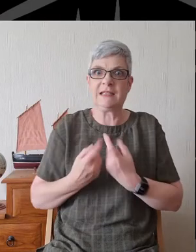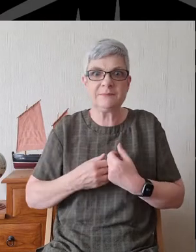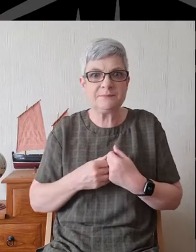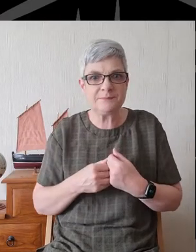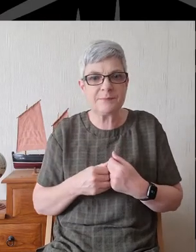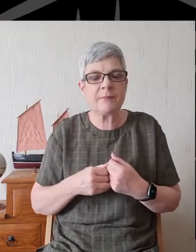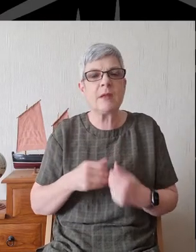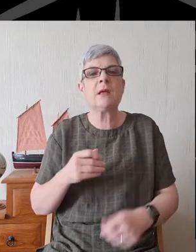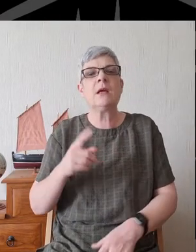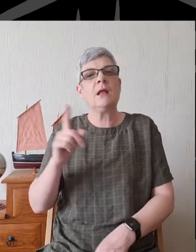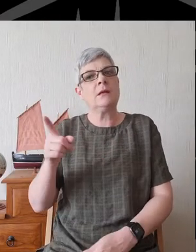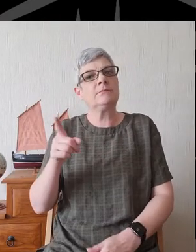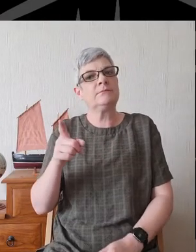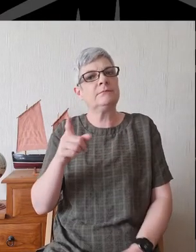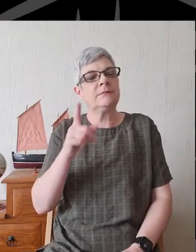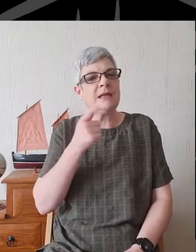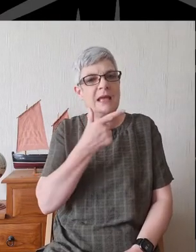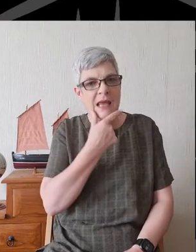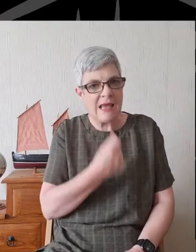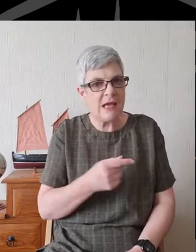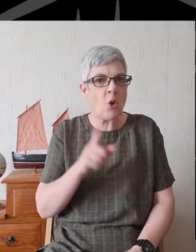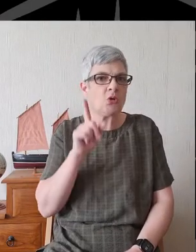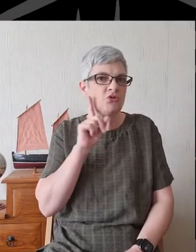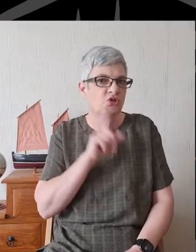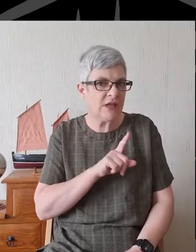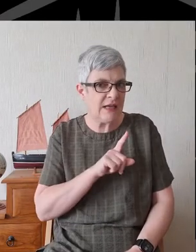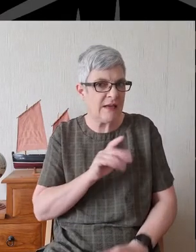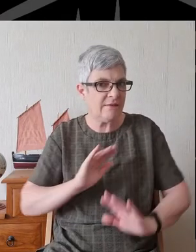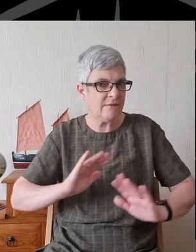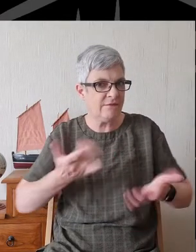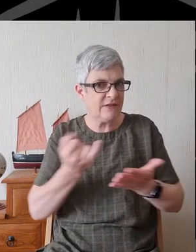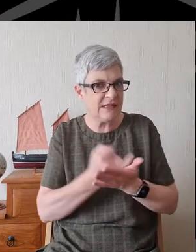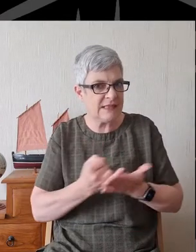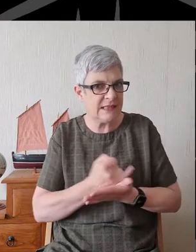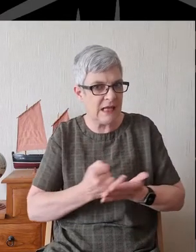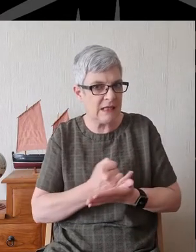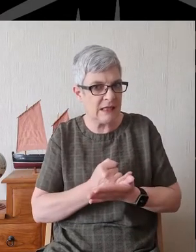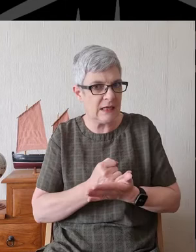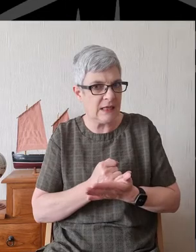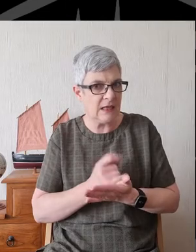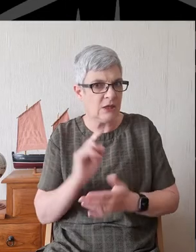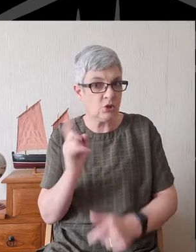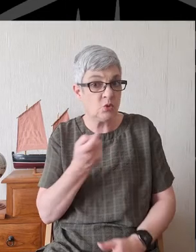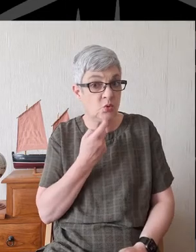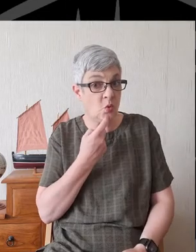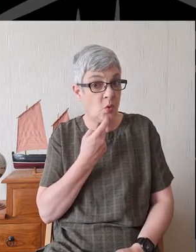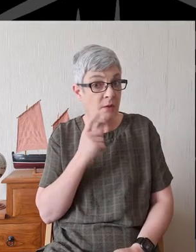Let he or she who is without sin cast the first stone.